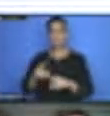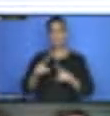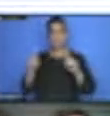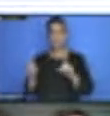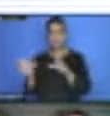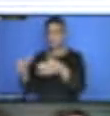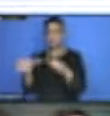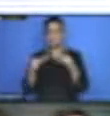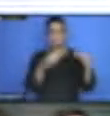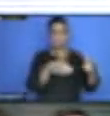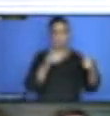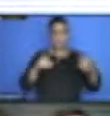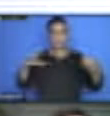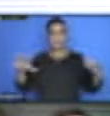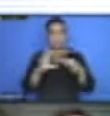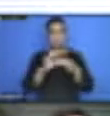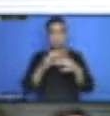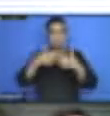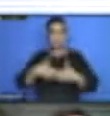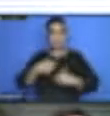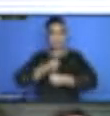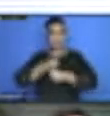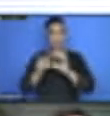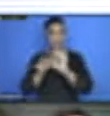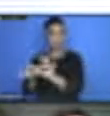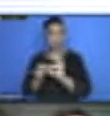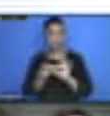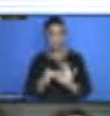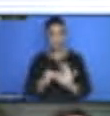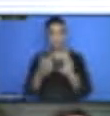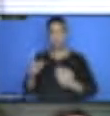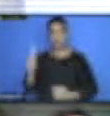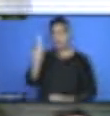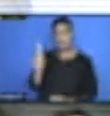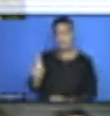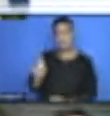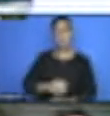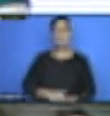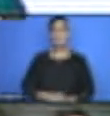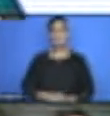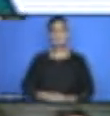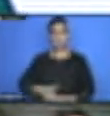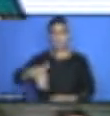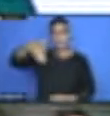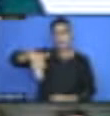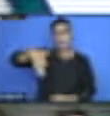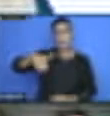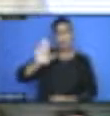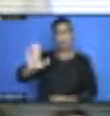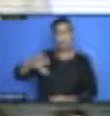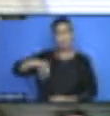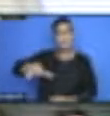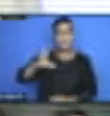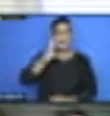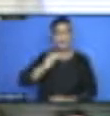level. So my question to you is, based on your experience on national peer-to-peer review